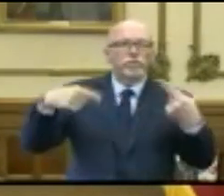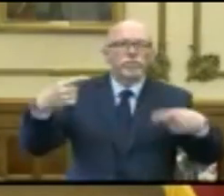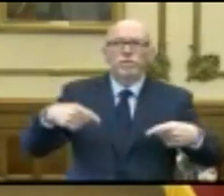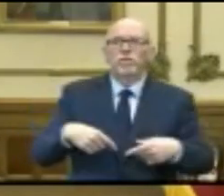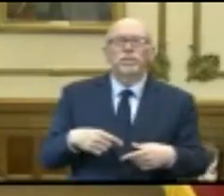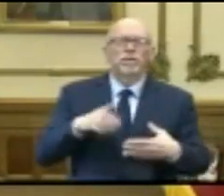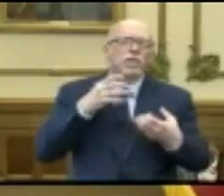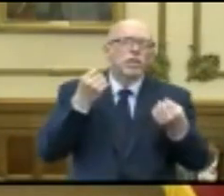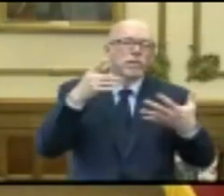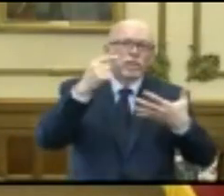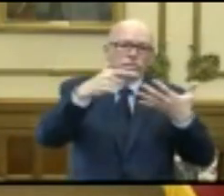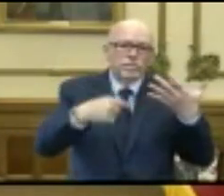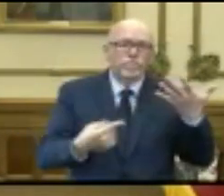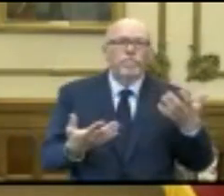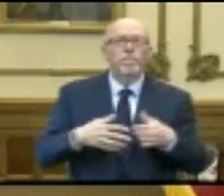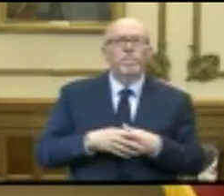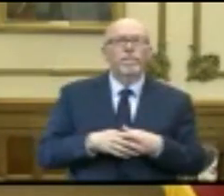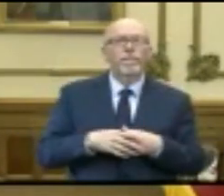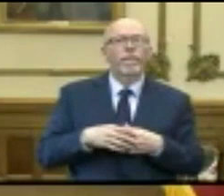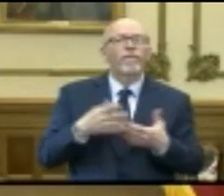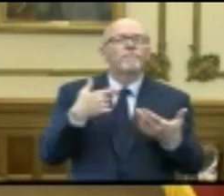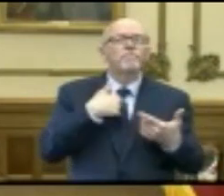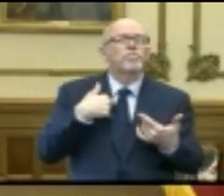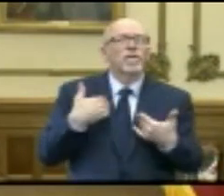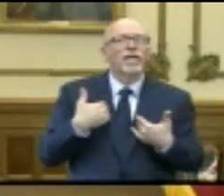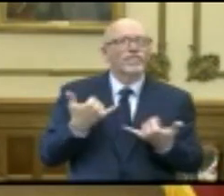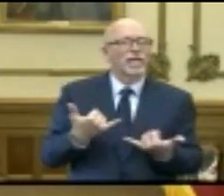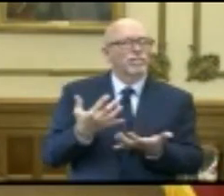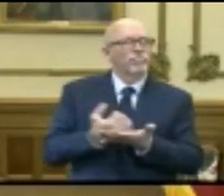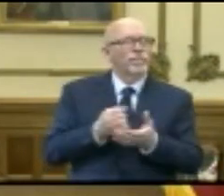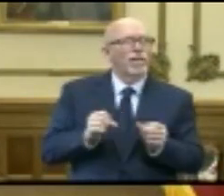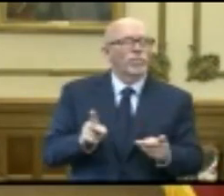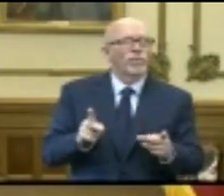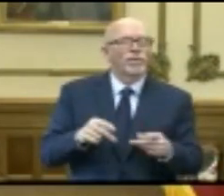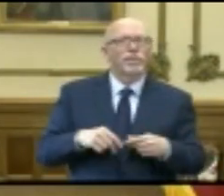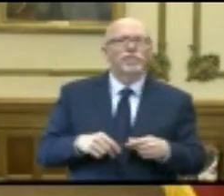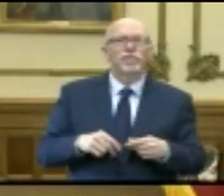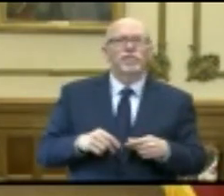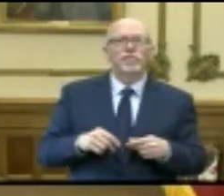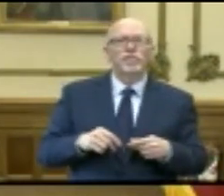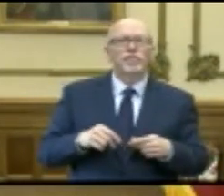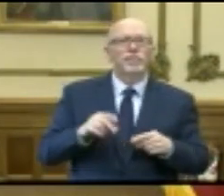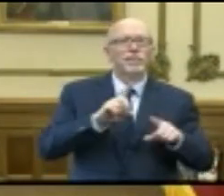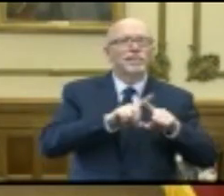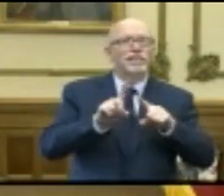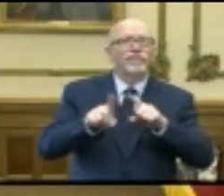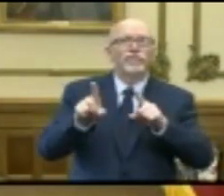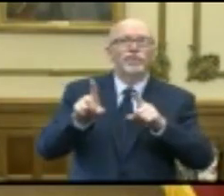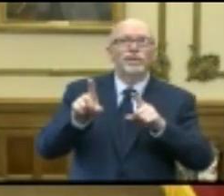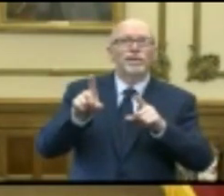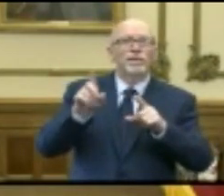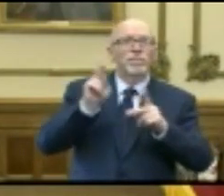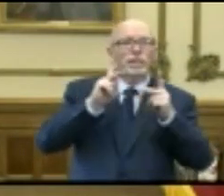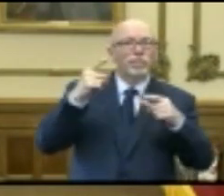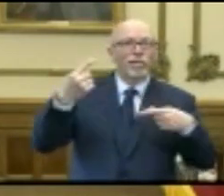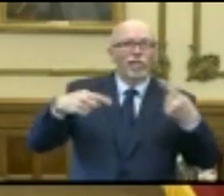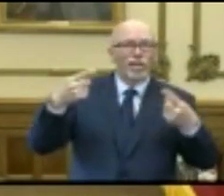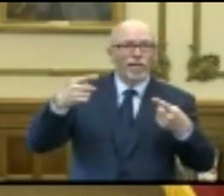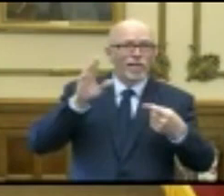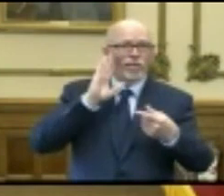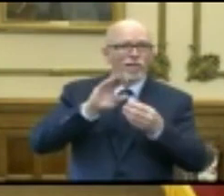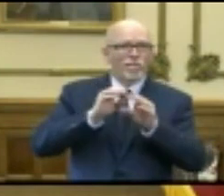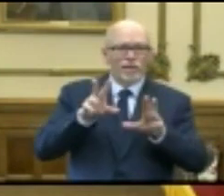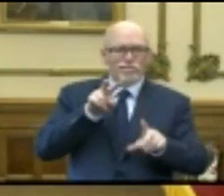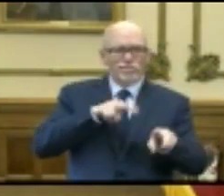so forth. Well, I mean, this gives us a real opportunity as some of those differences become magnified on the back end